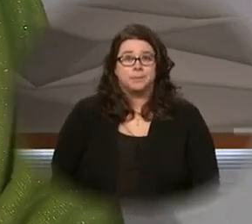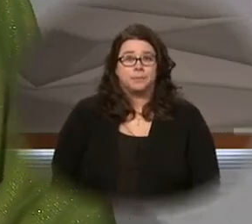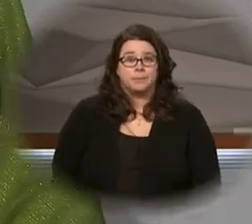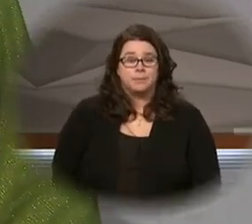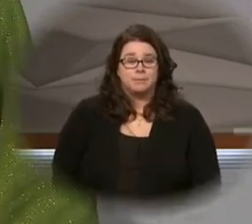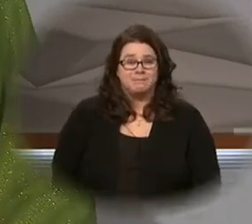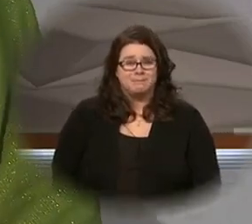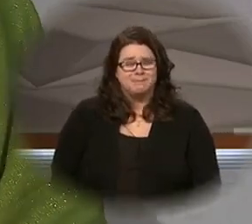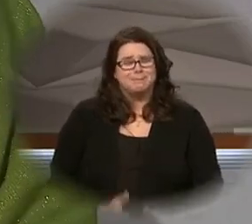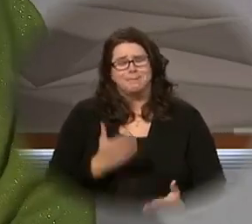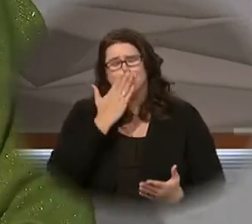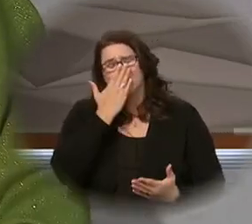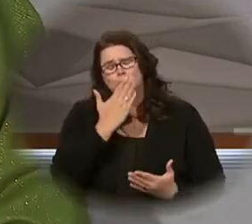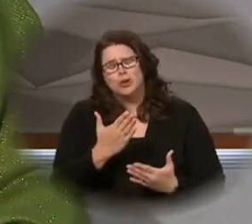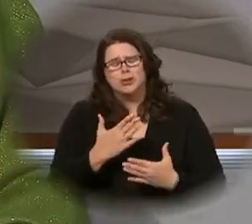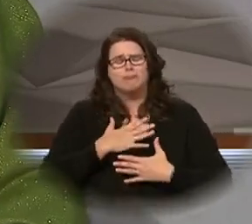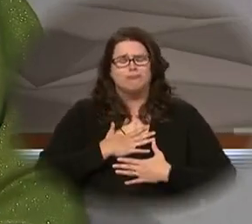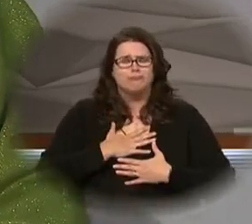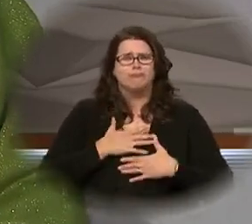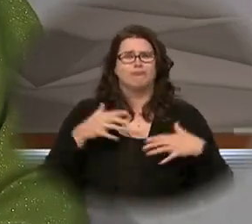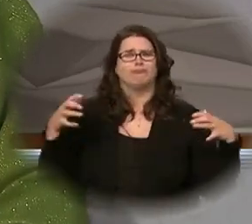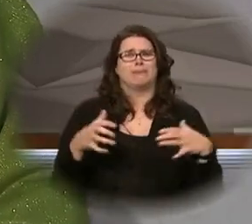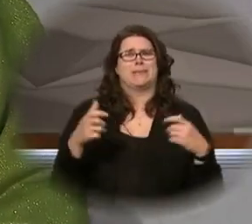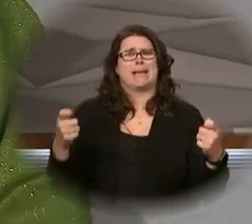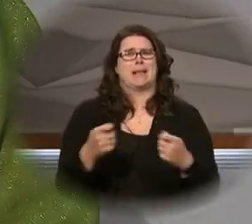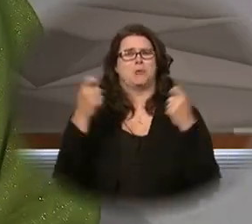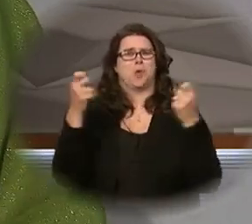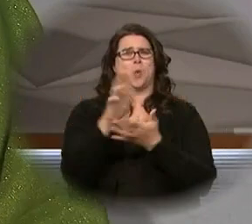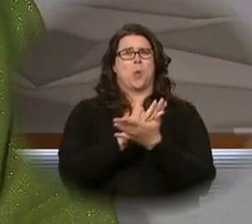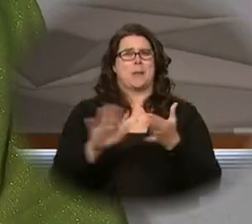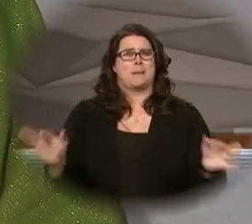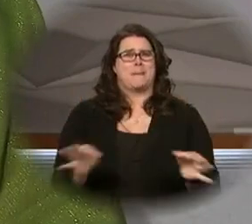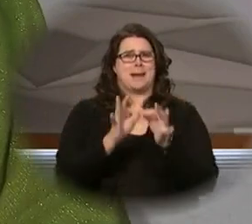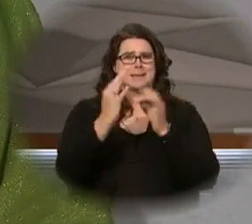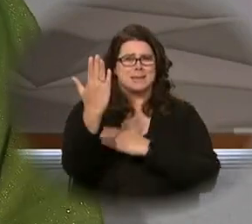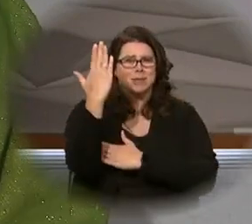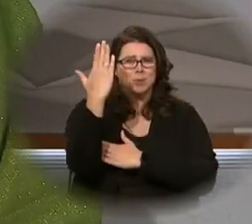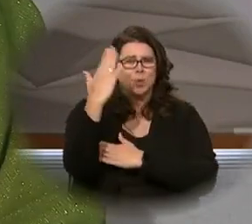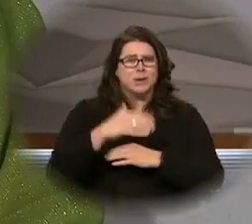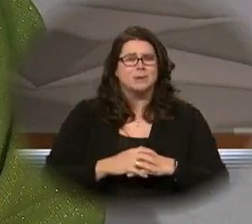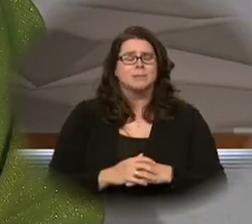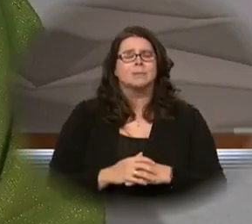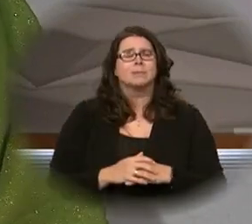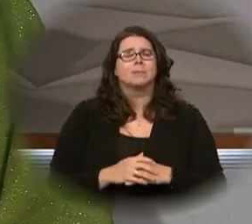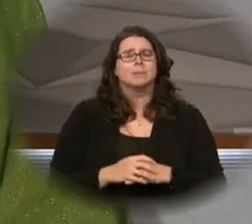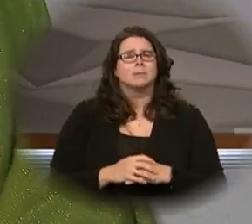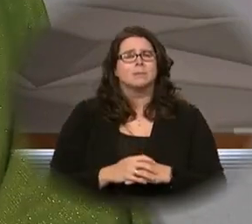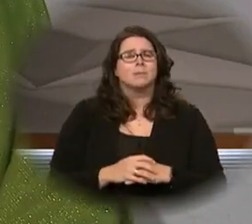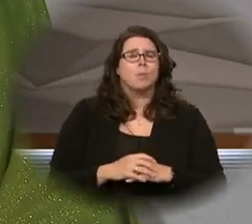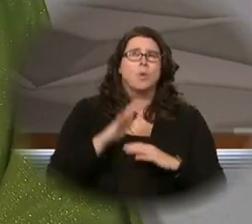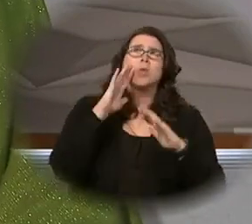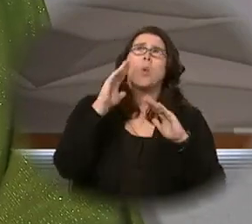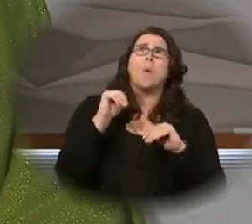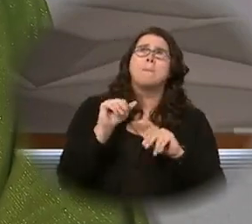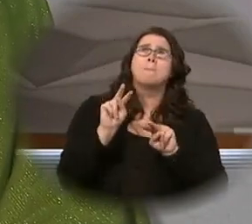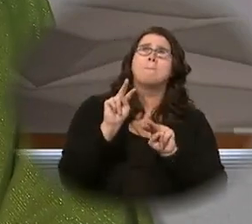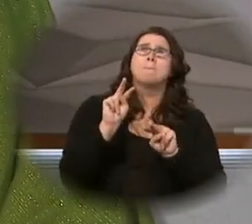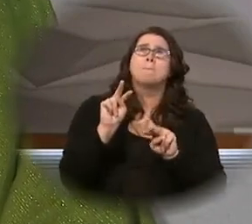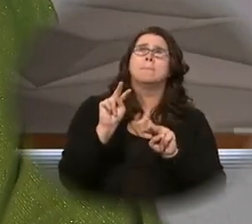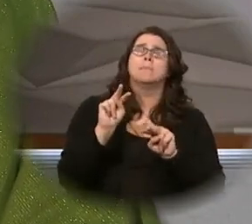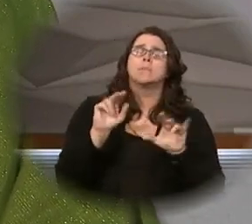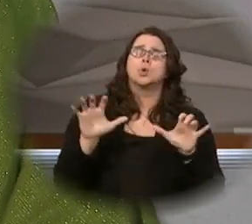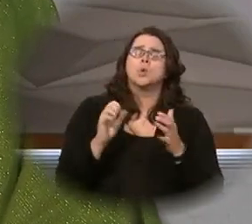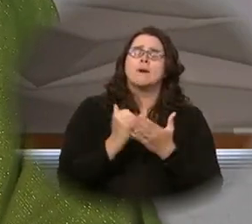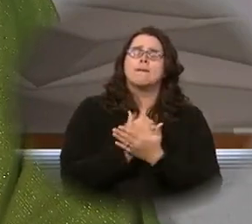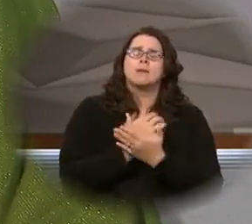It's so good to celebrate this Mass with you again this morning. We do so with hopes that you're doing